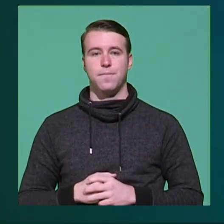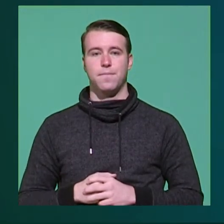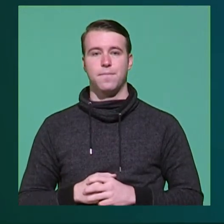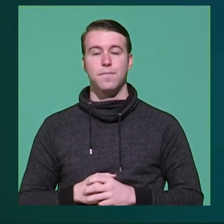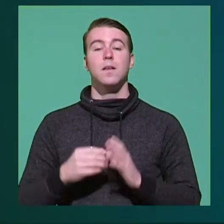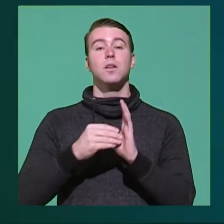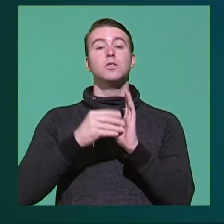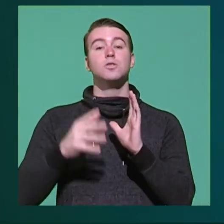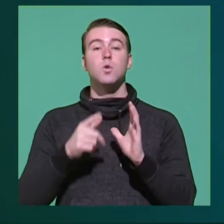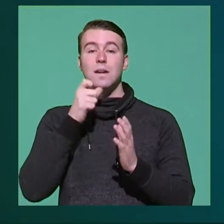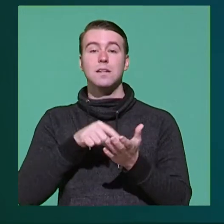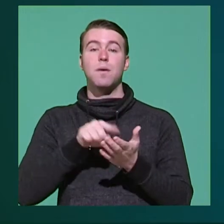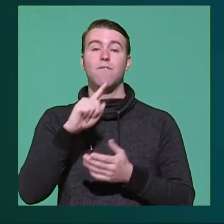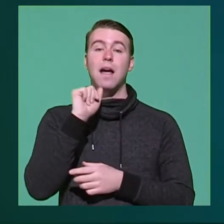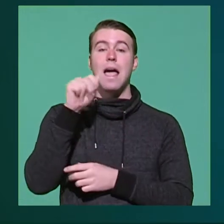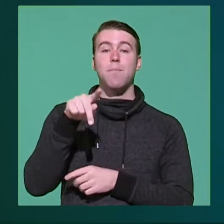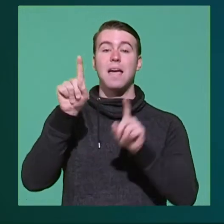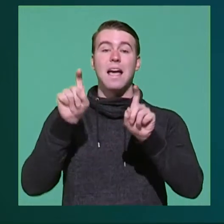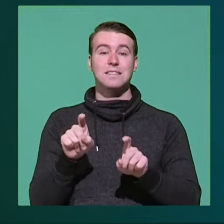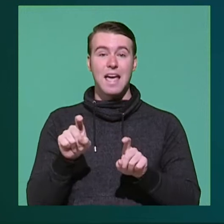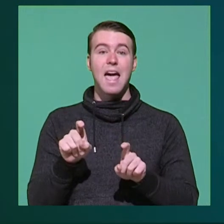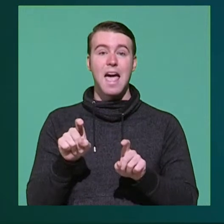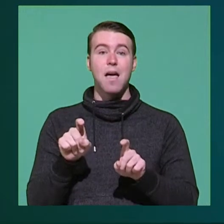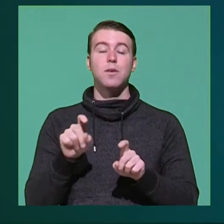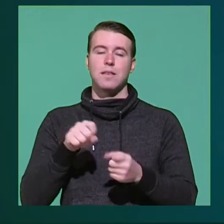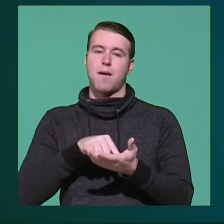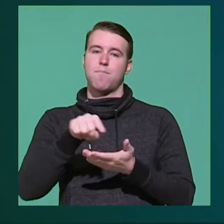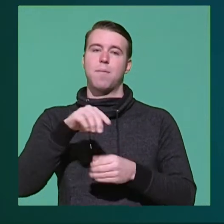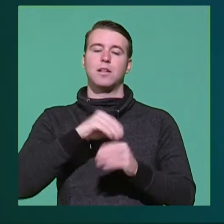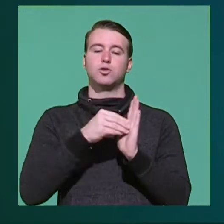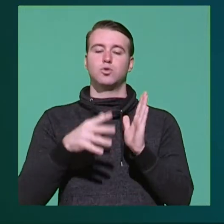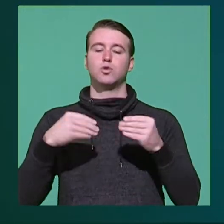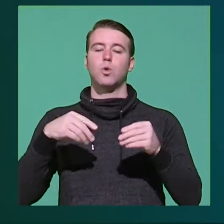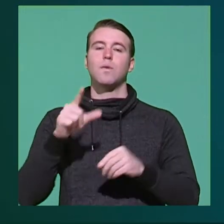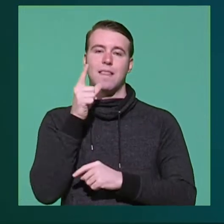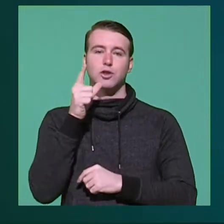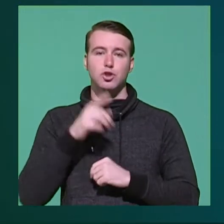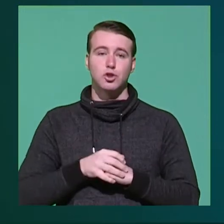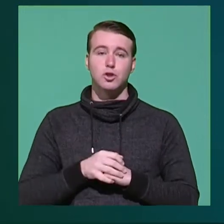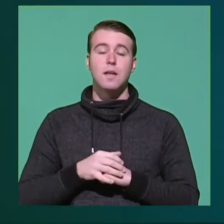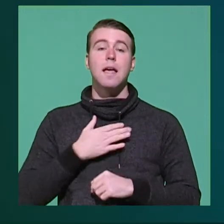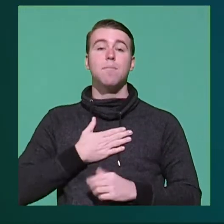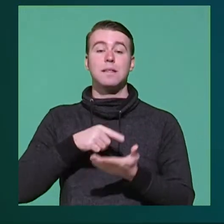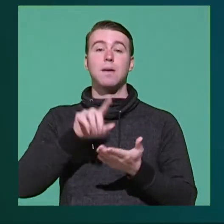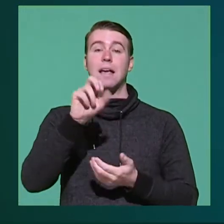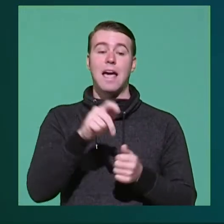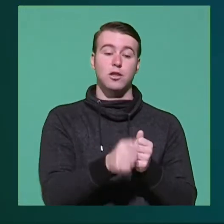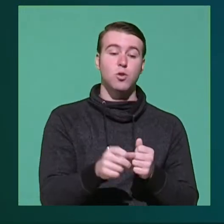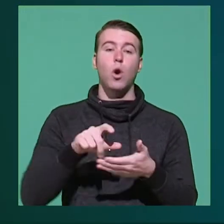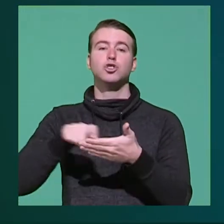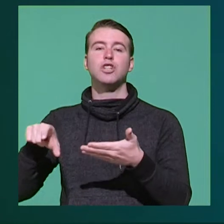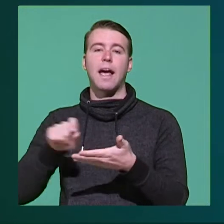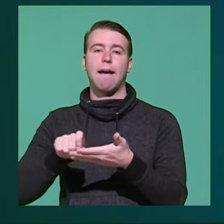Students that need to pay for AP exams are available to make a payment in the student store during lunch. Please pay in cash or check.